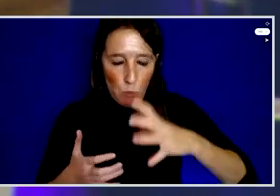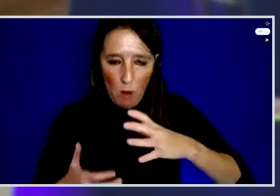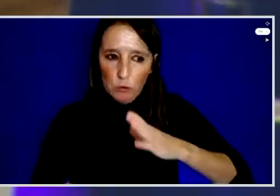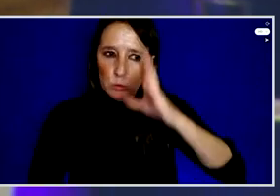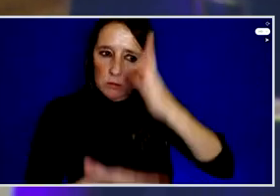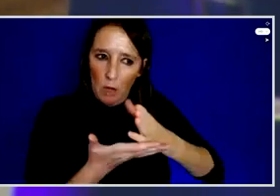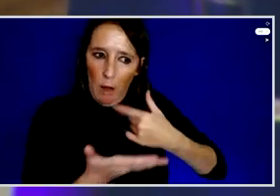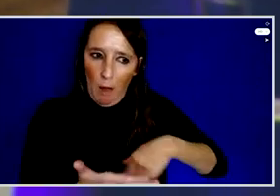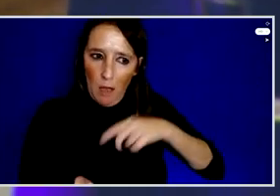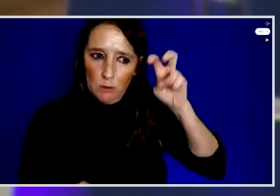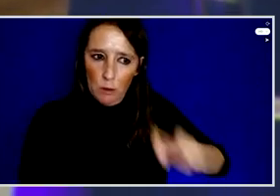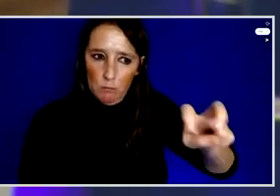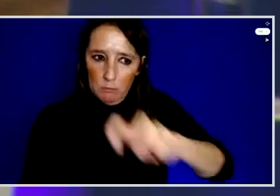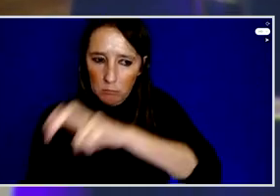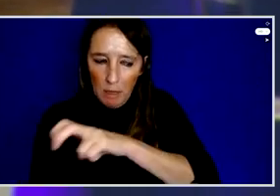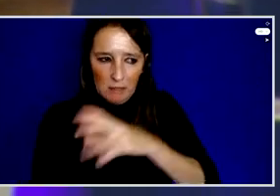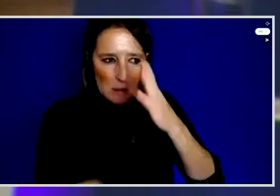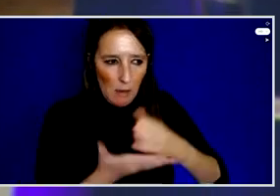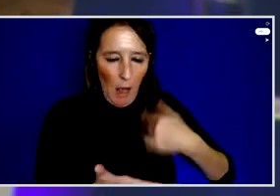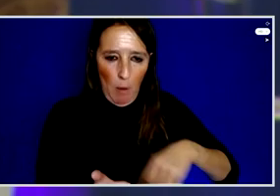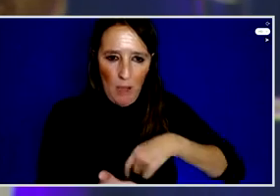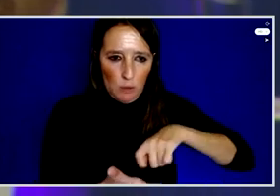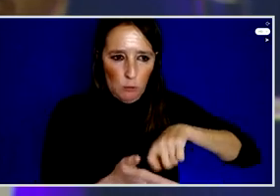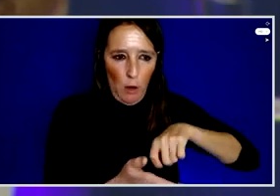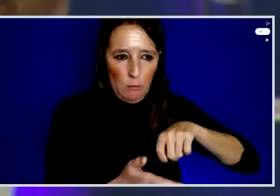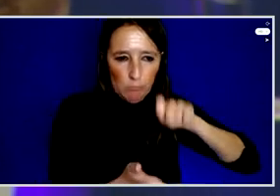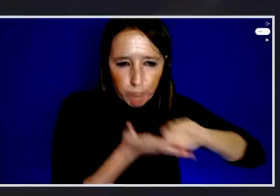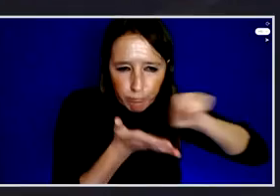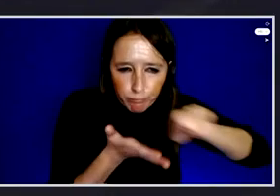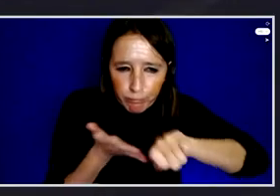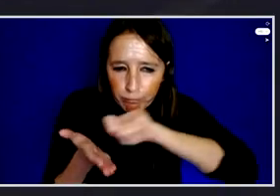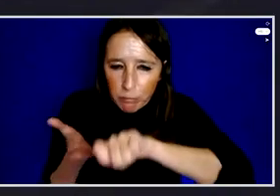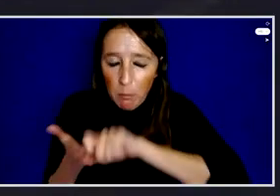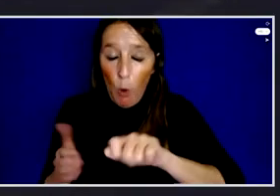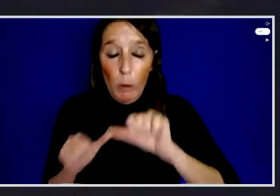are continuing our journalism. Thank you. Thank you for sharing that.